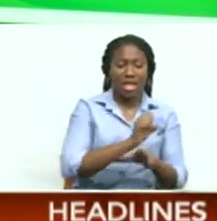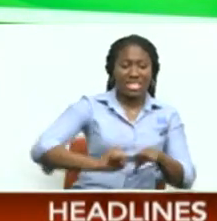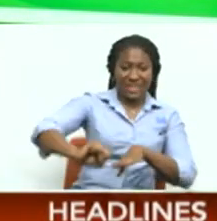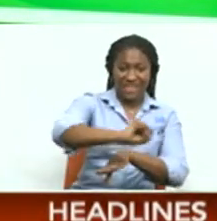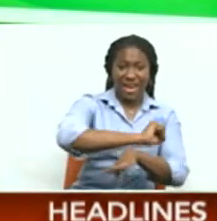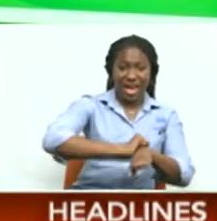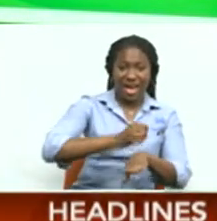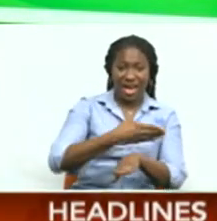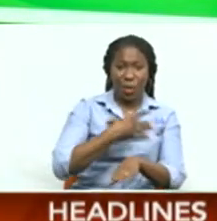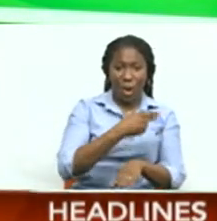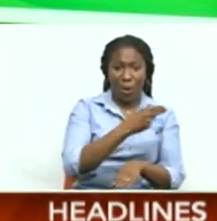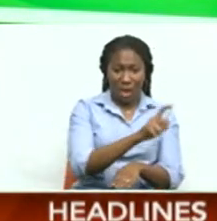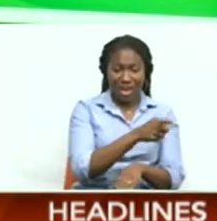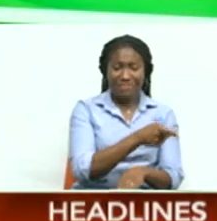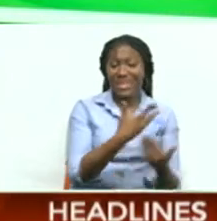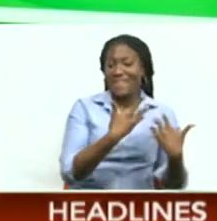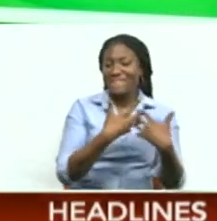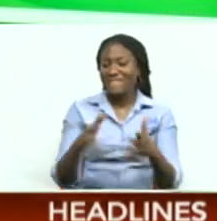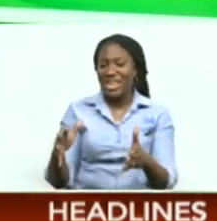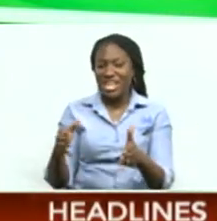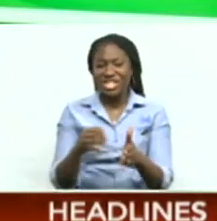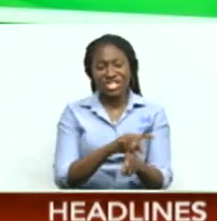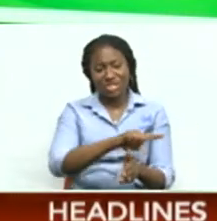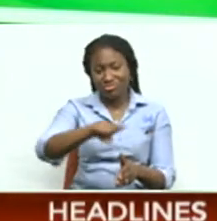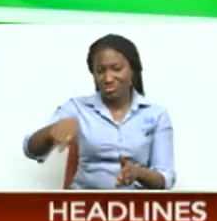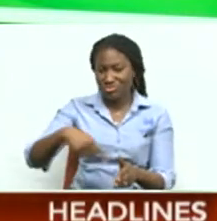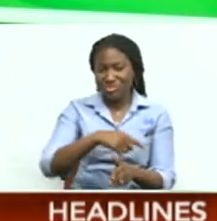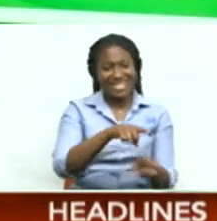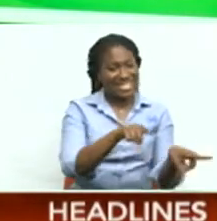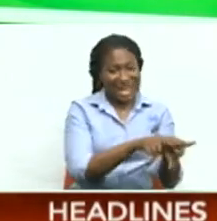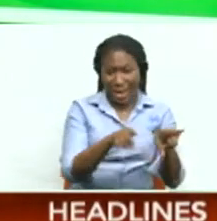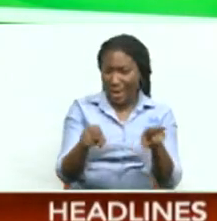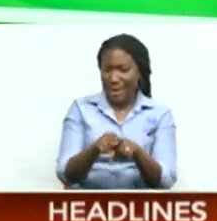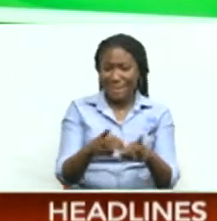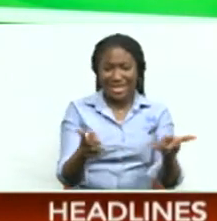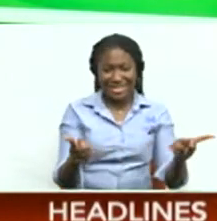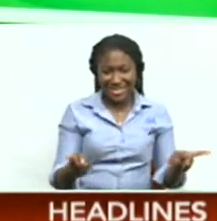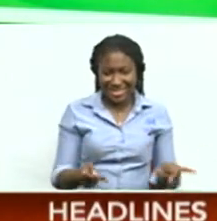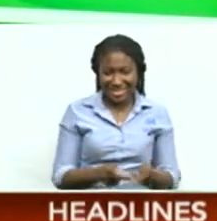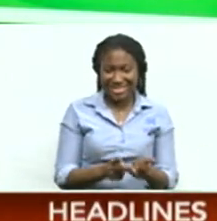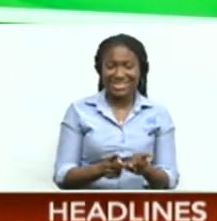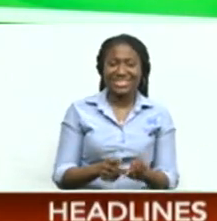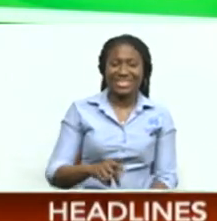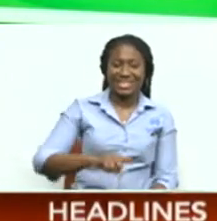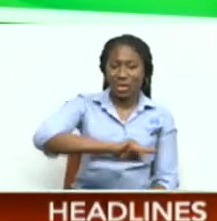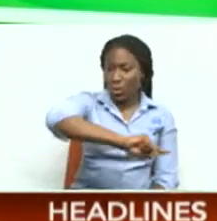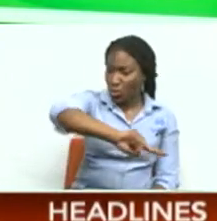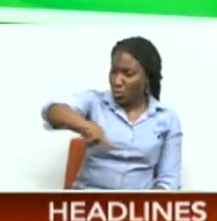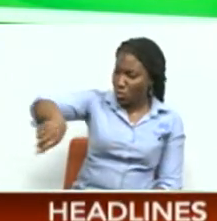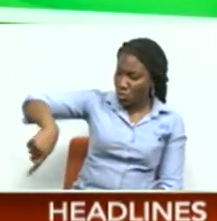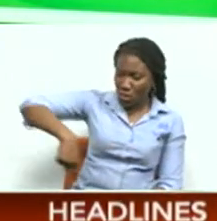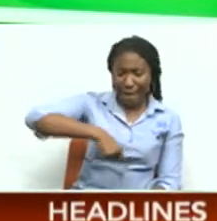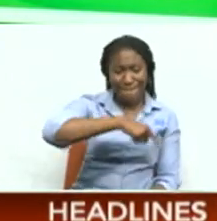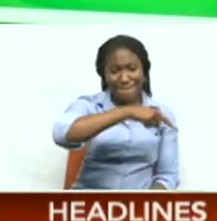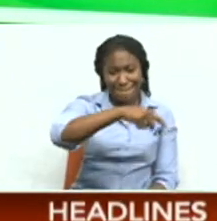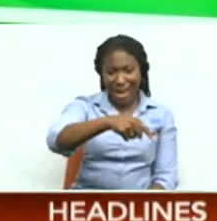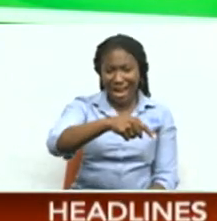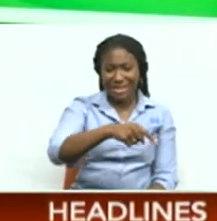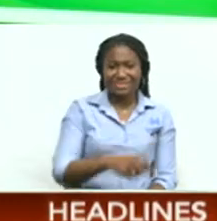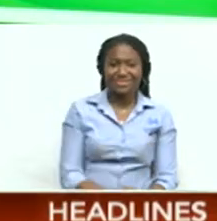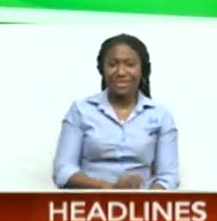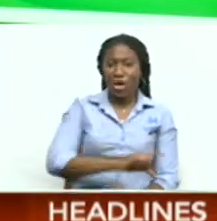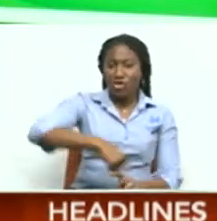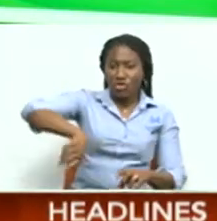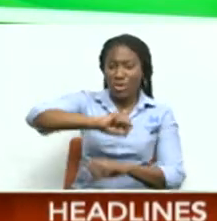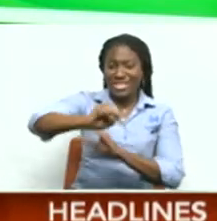And finishes right at the same place It is a loop course out and back Goes down around